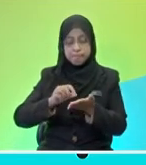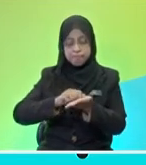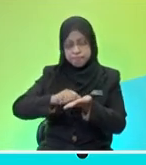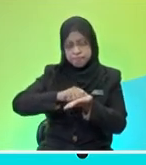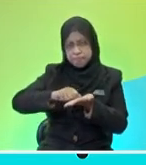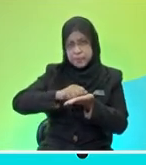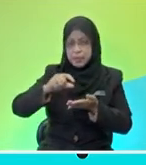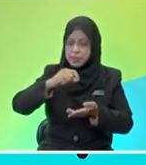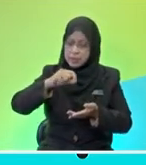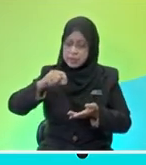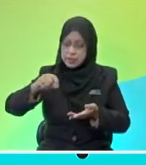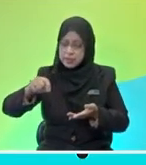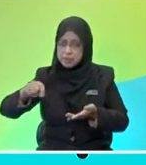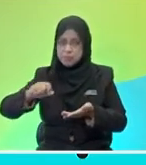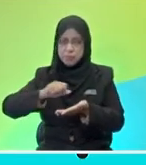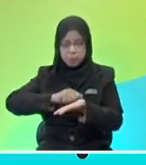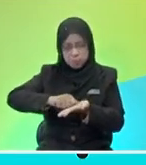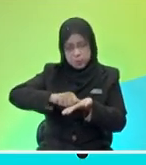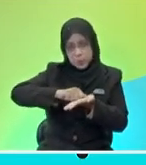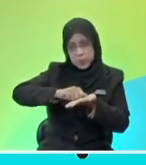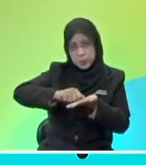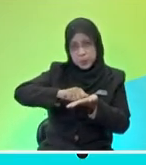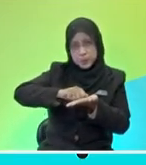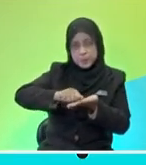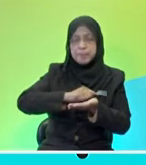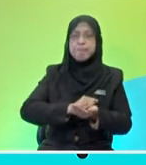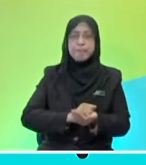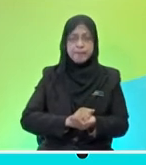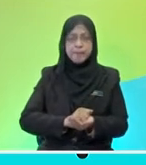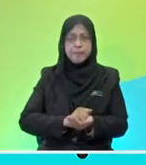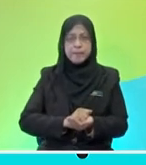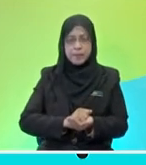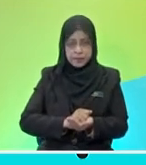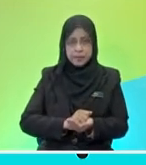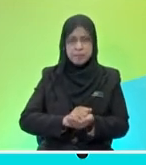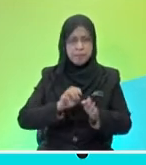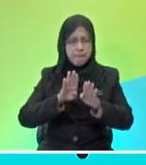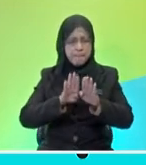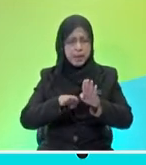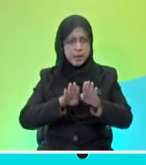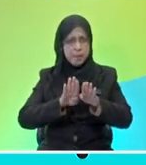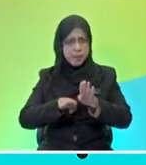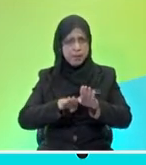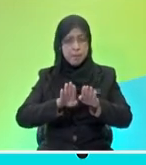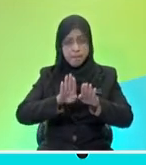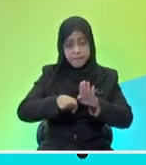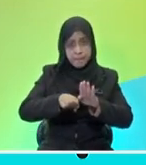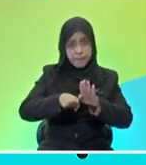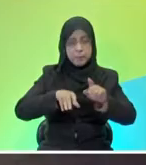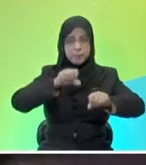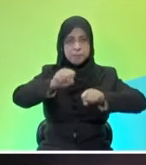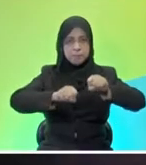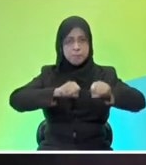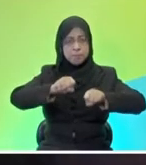pencil markings, right? yeah. That is right. And then, brake pads can slow down bicycles and stop their movement.